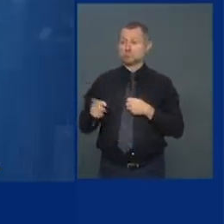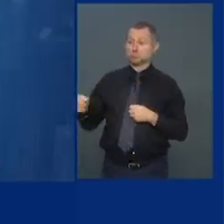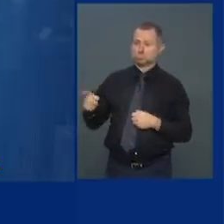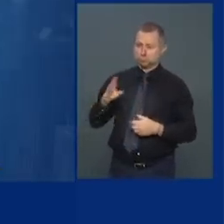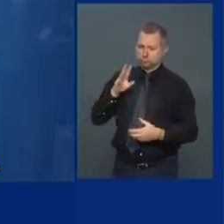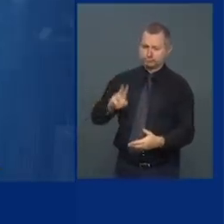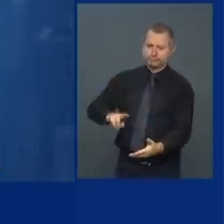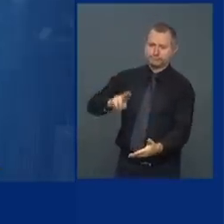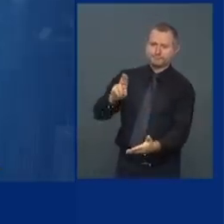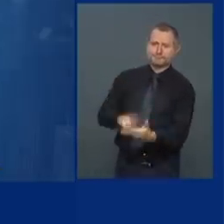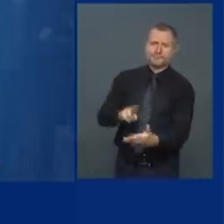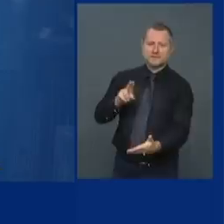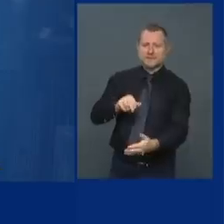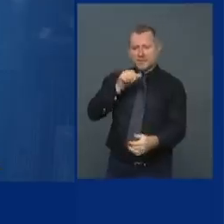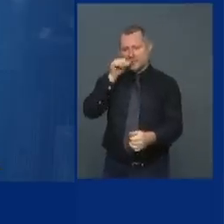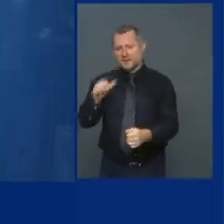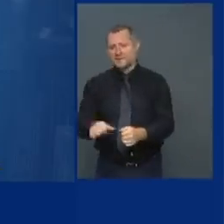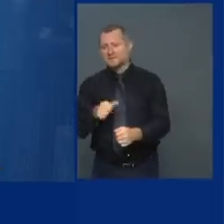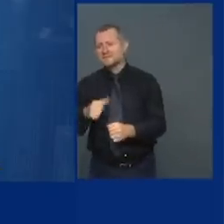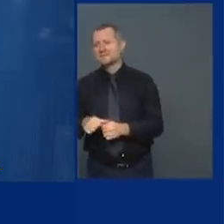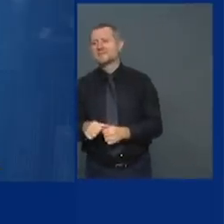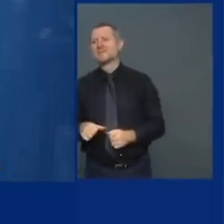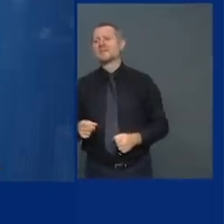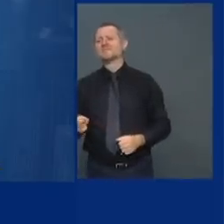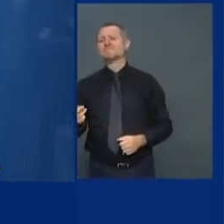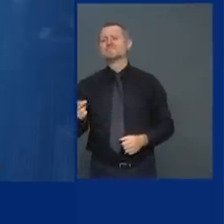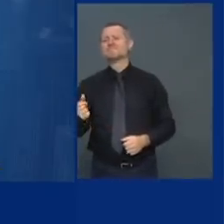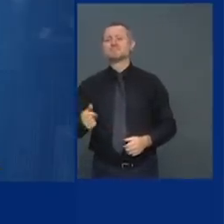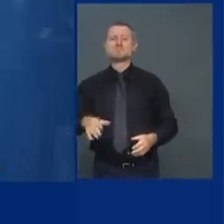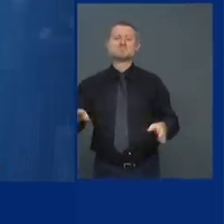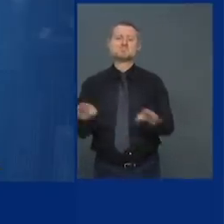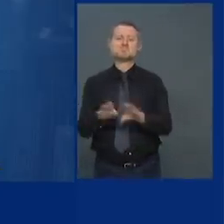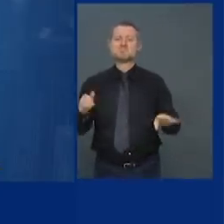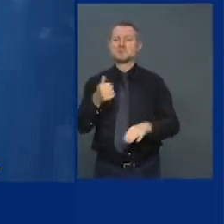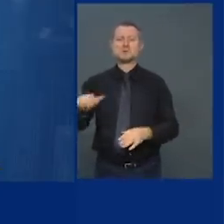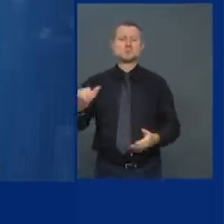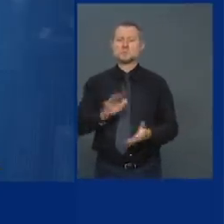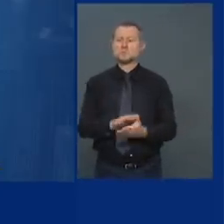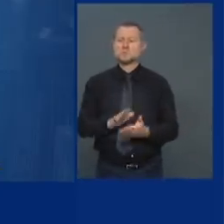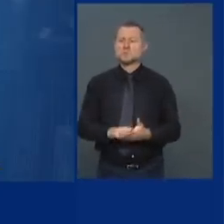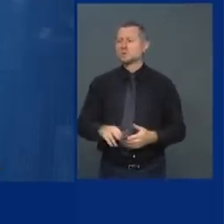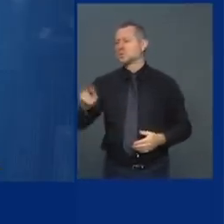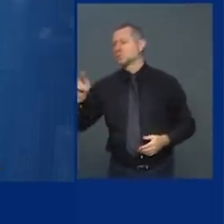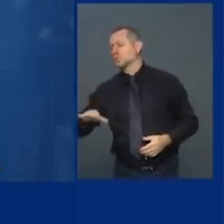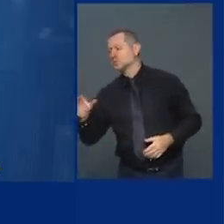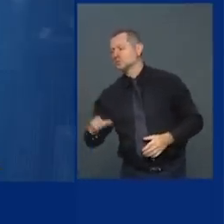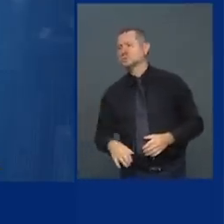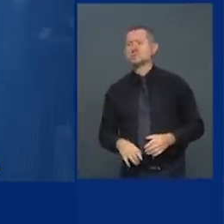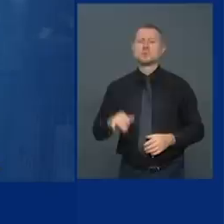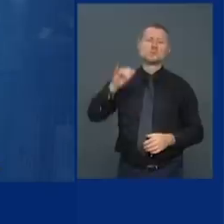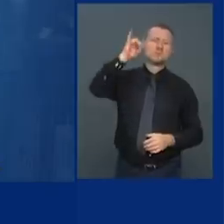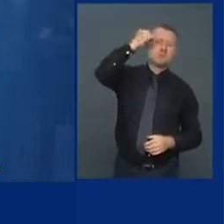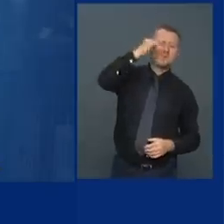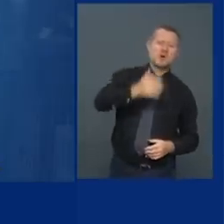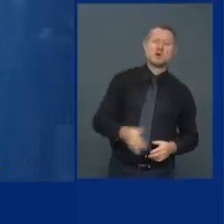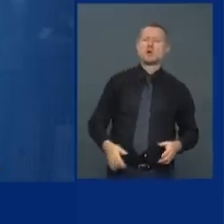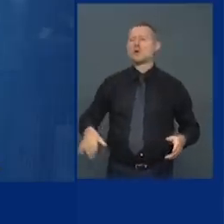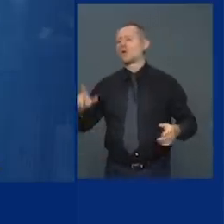in the school in the state New York City Buffalo Long Island you have my word